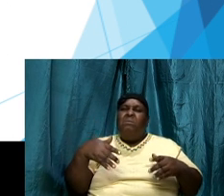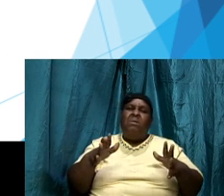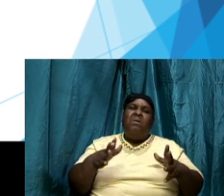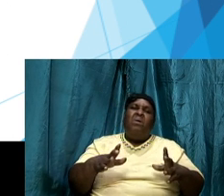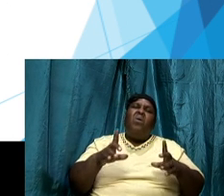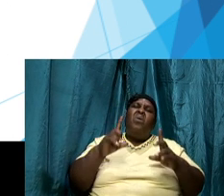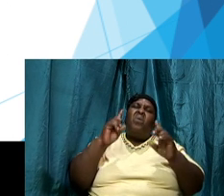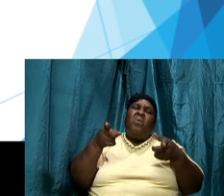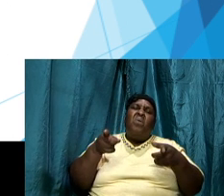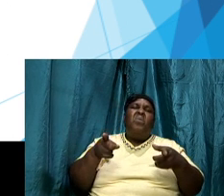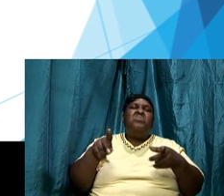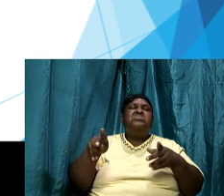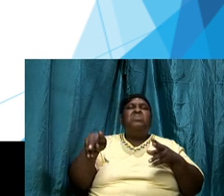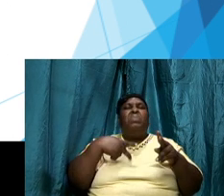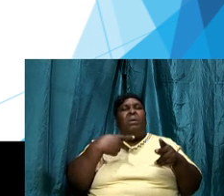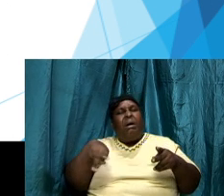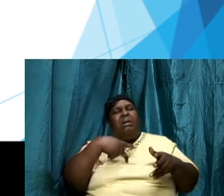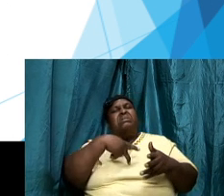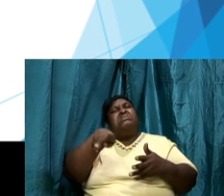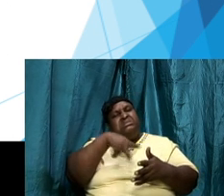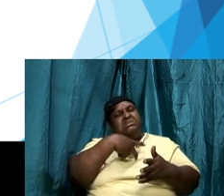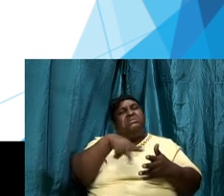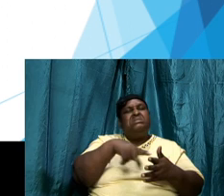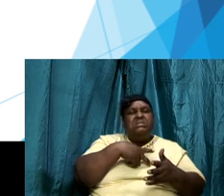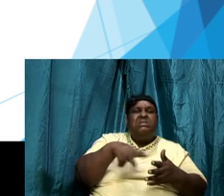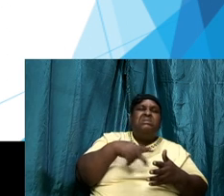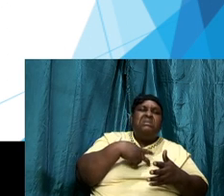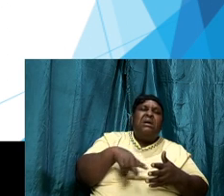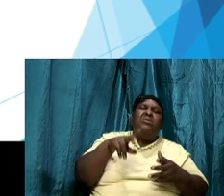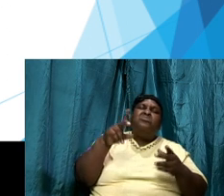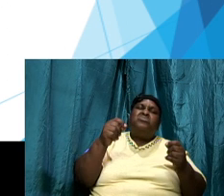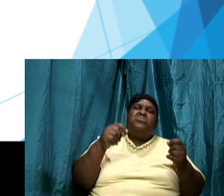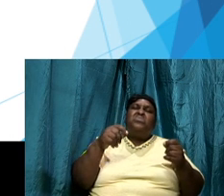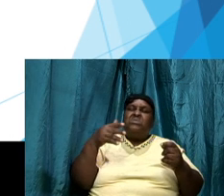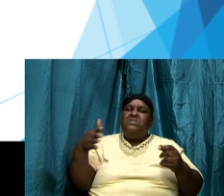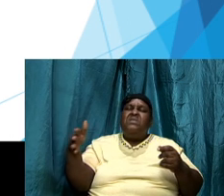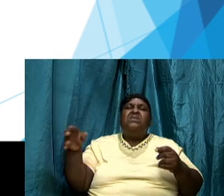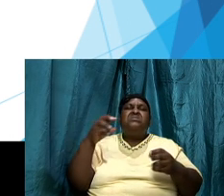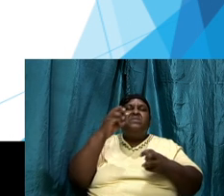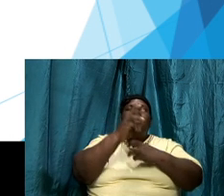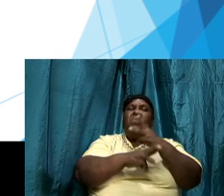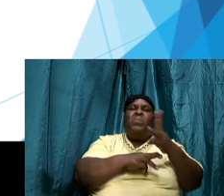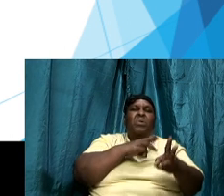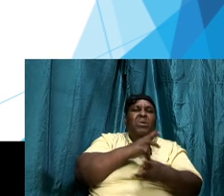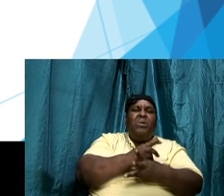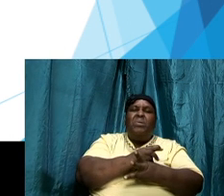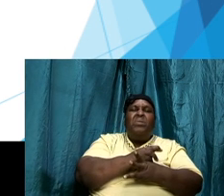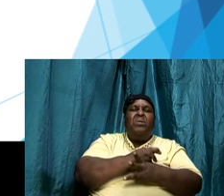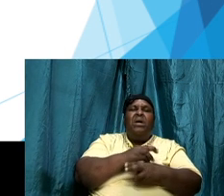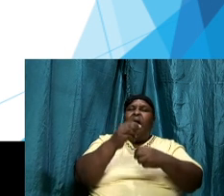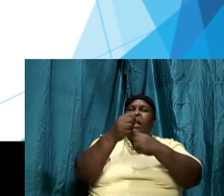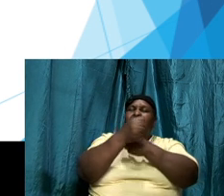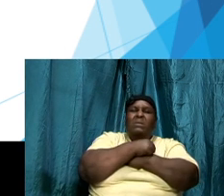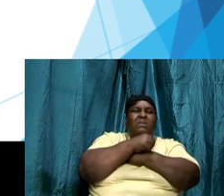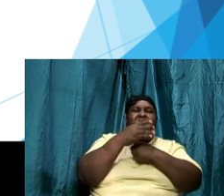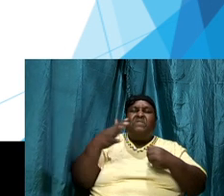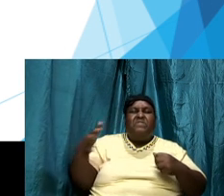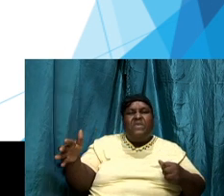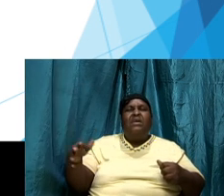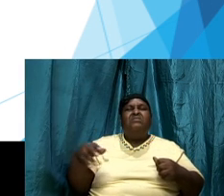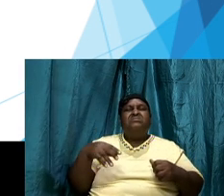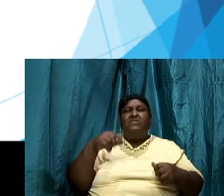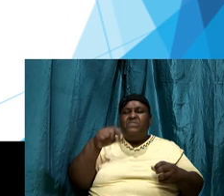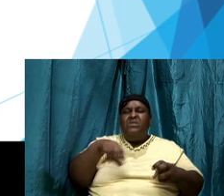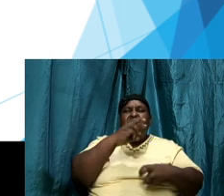sessions and be engaged with the things of the world and love the things of this world when the Bible says